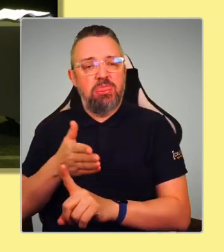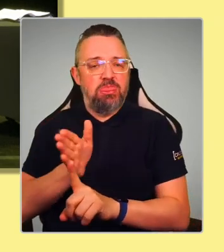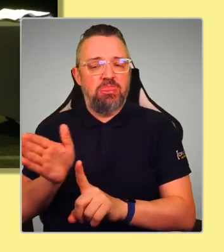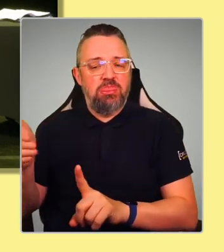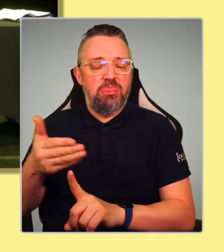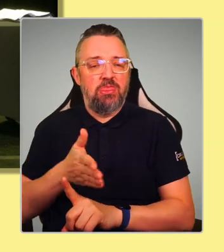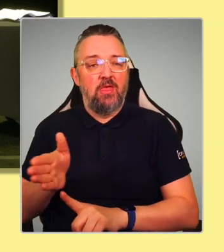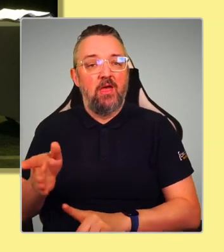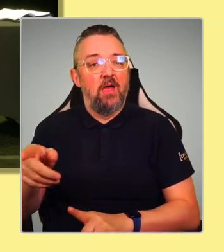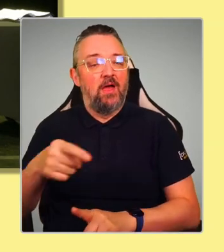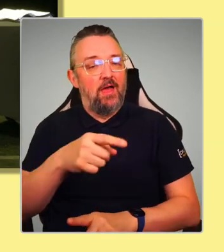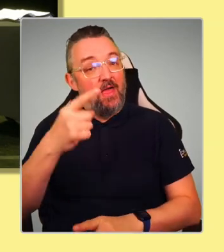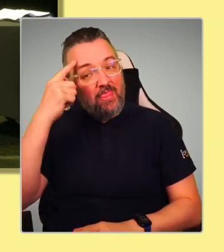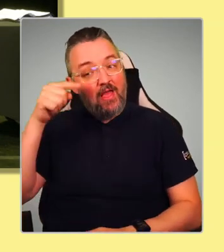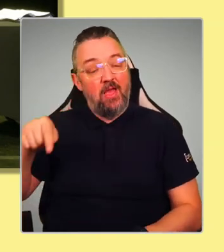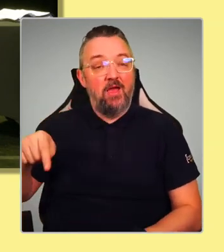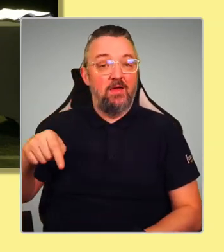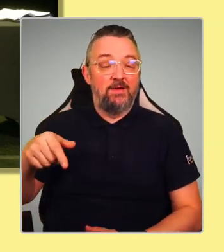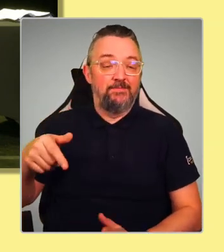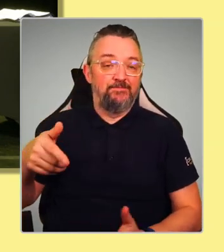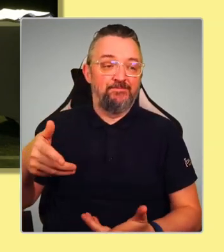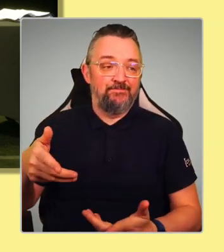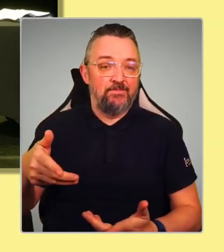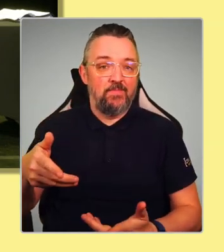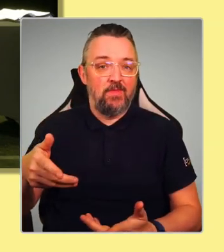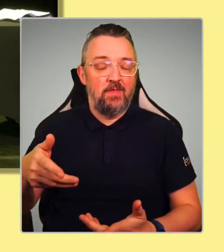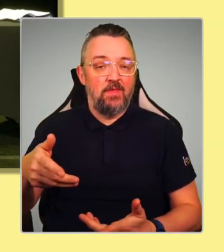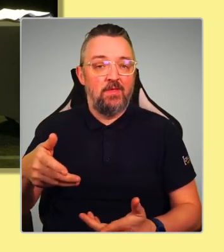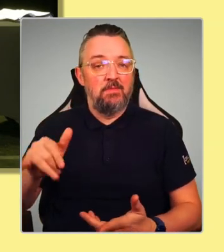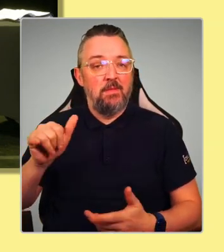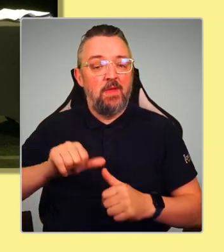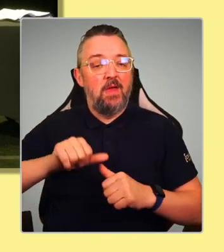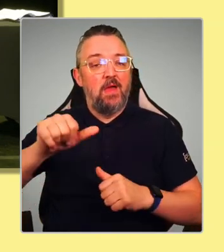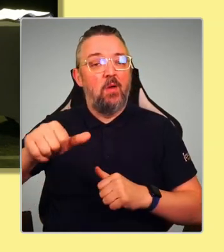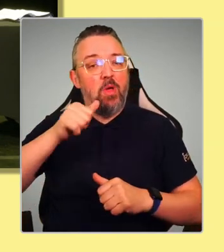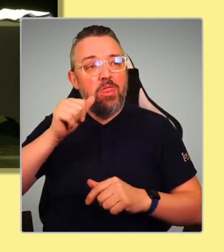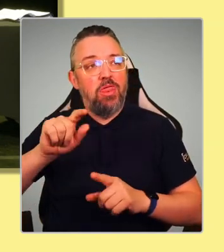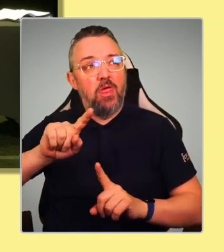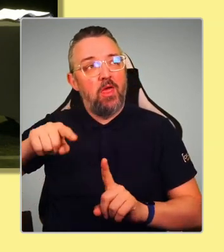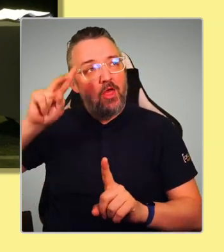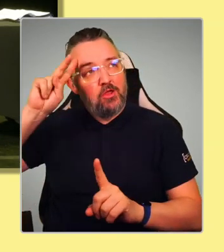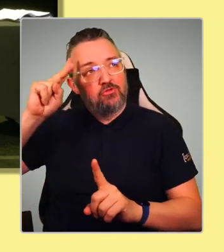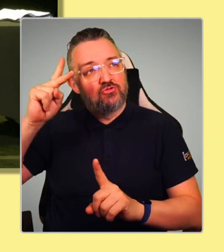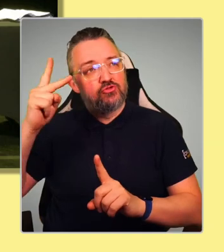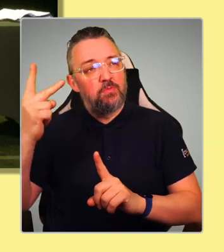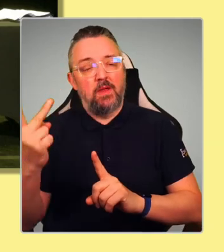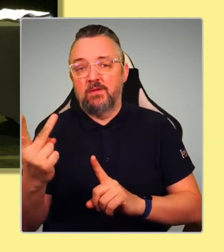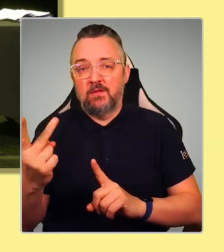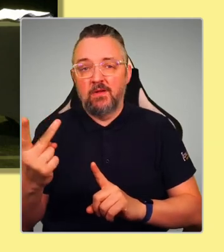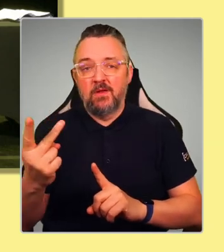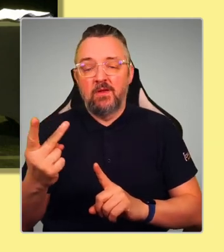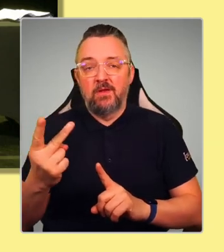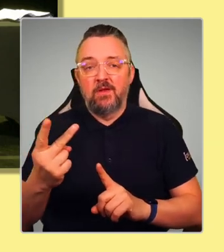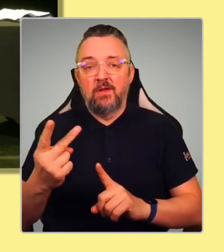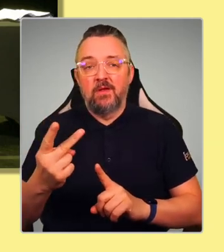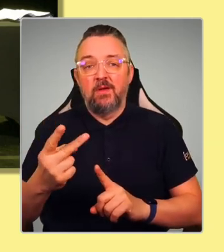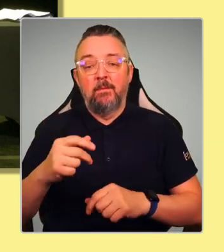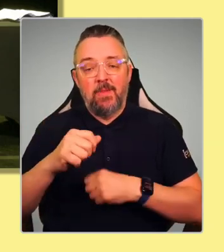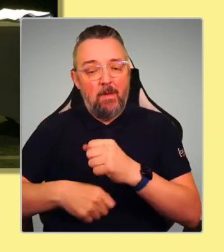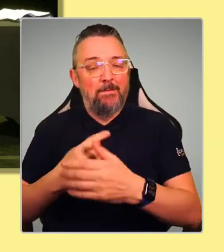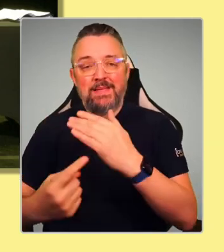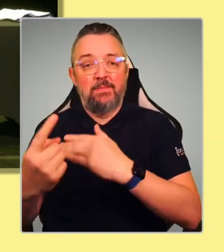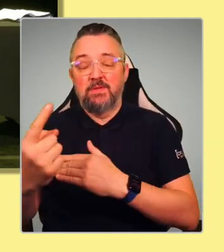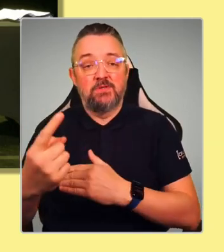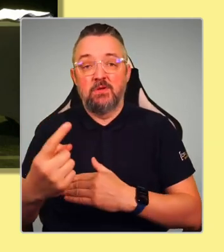somehow in X amount of time respond and therefore lead us to independence. Actually, the people